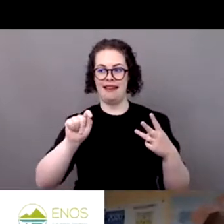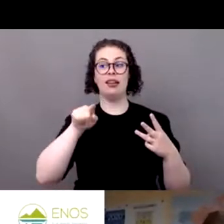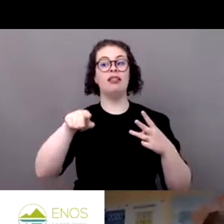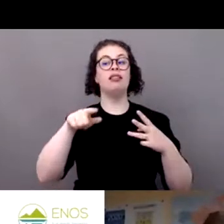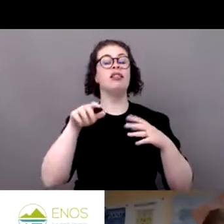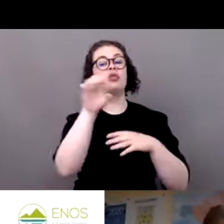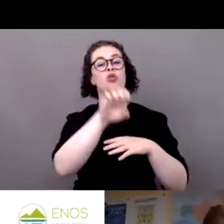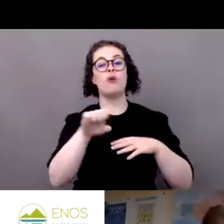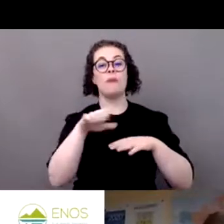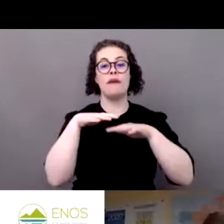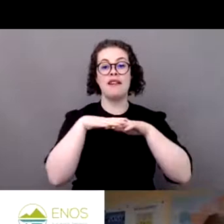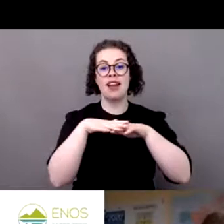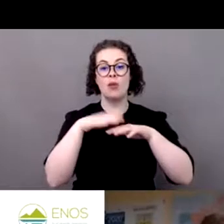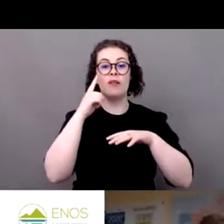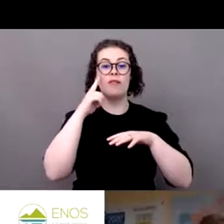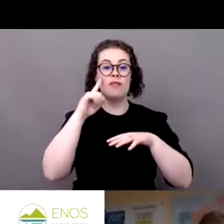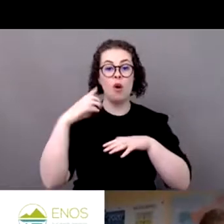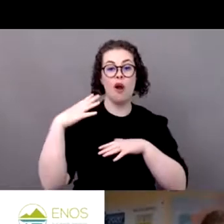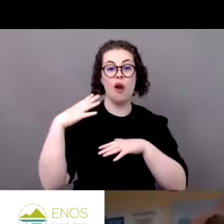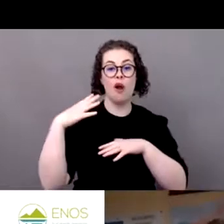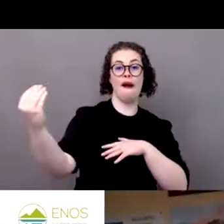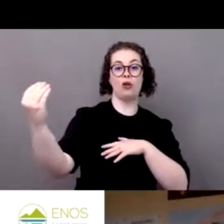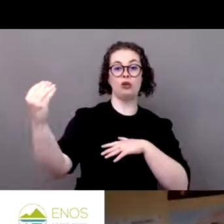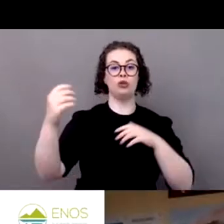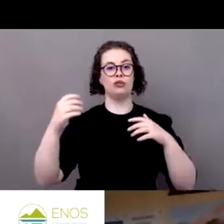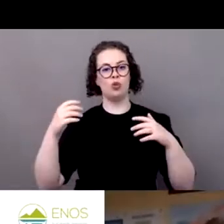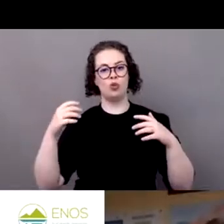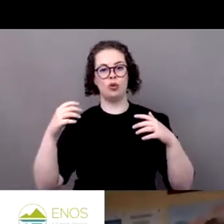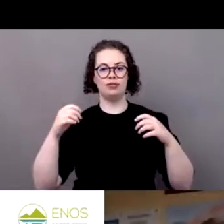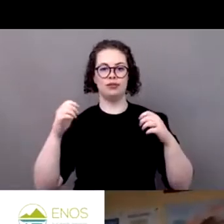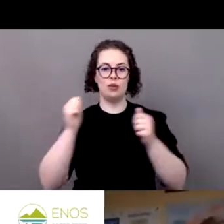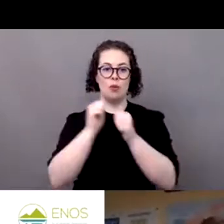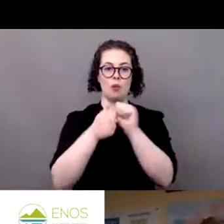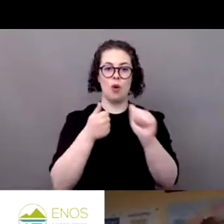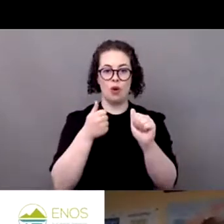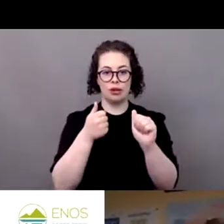of Autosports. Good morning. Bonjour, Benjamin. Bonjour.